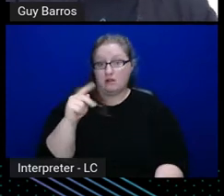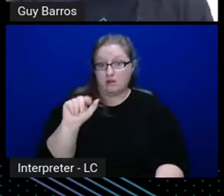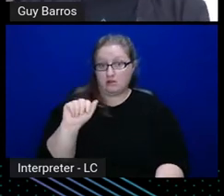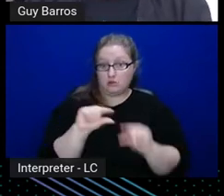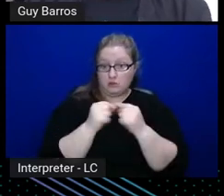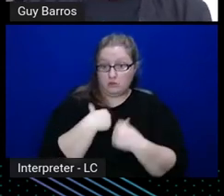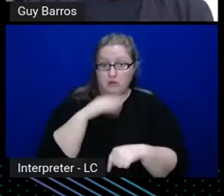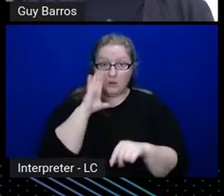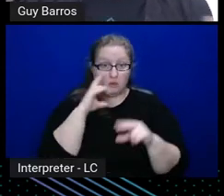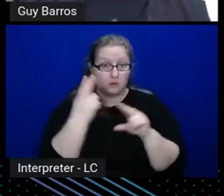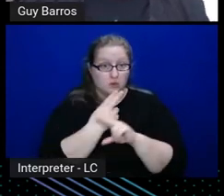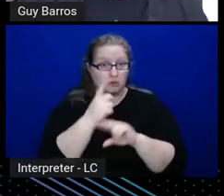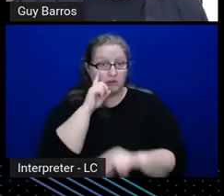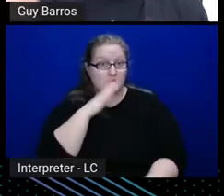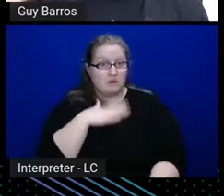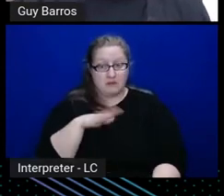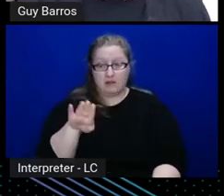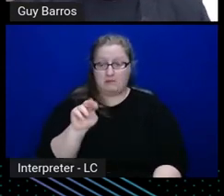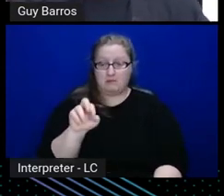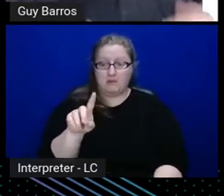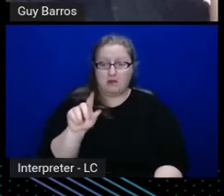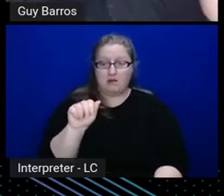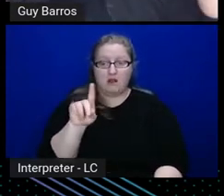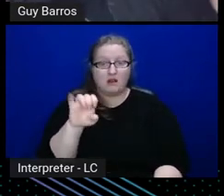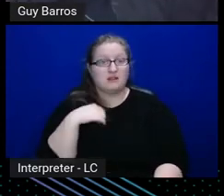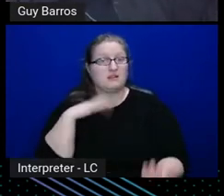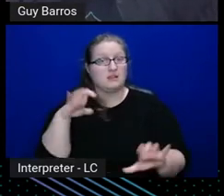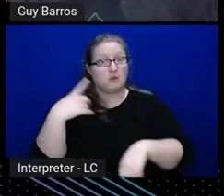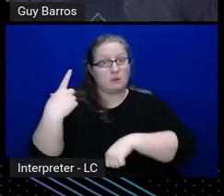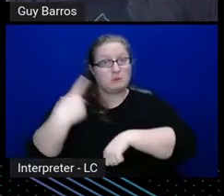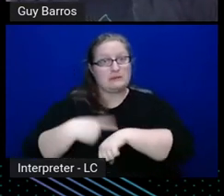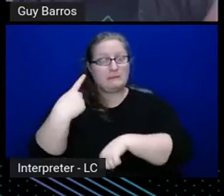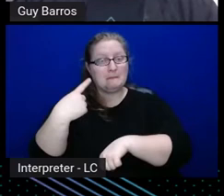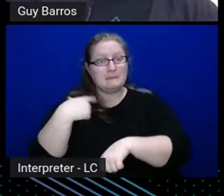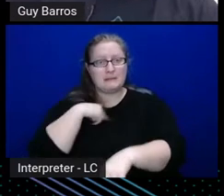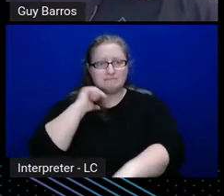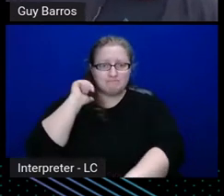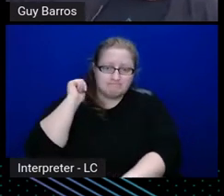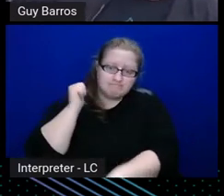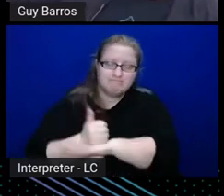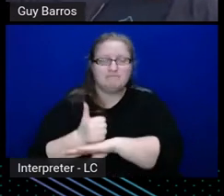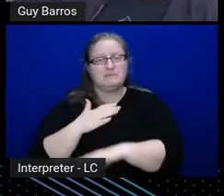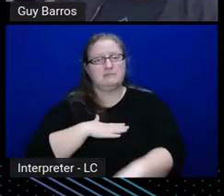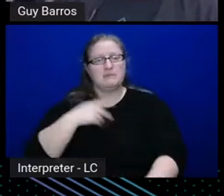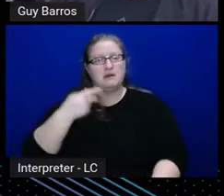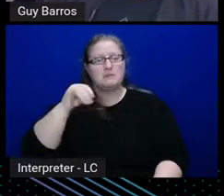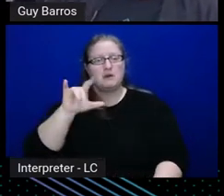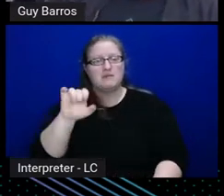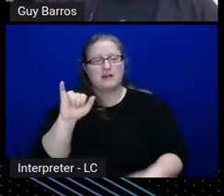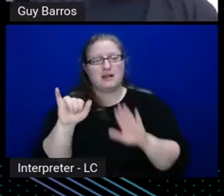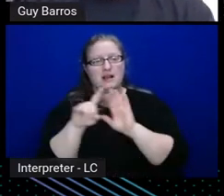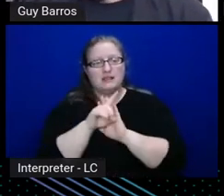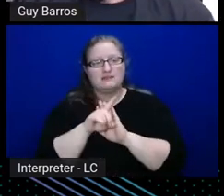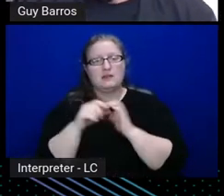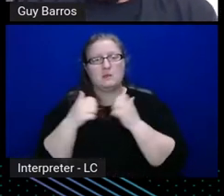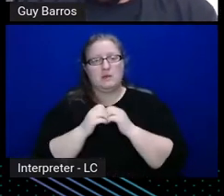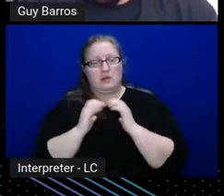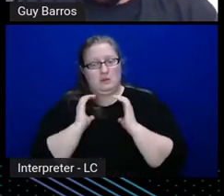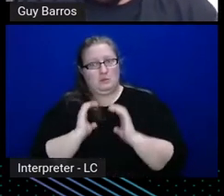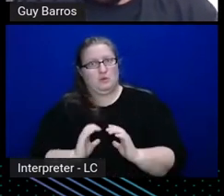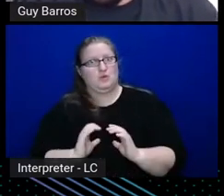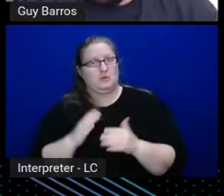as my bound audience, and off I go, and I do that once, and I set up my identity provider, my identity consumer, at once, right,